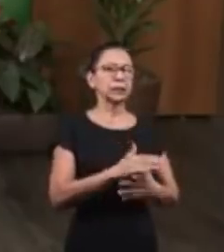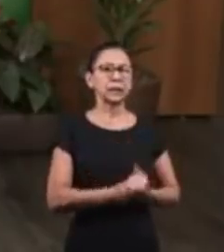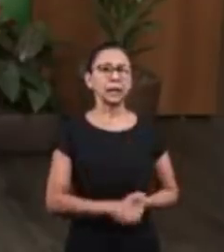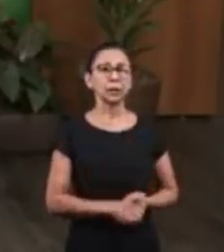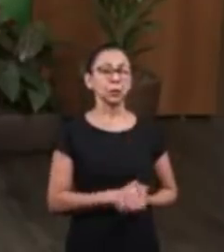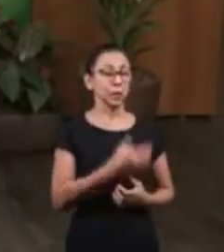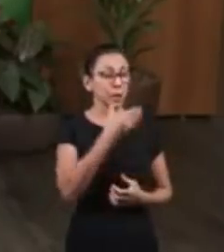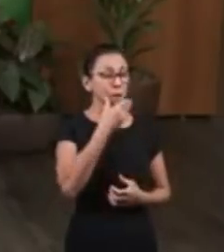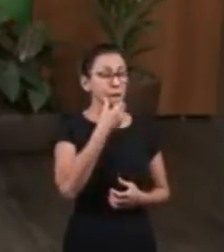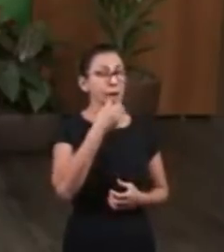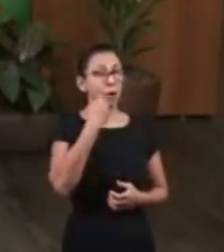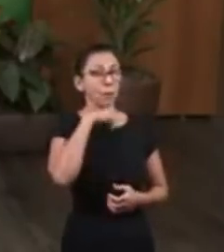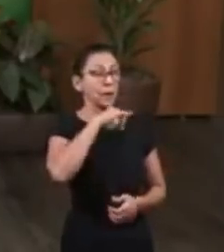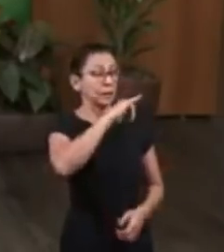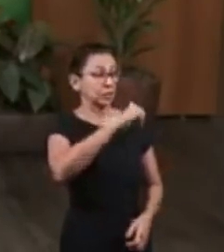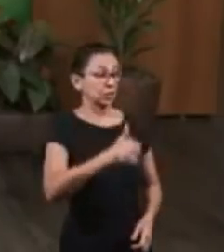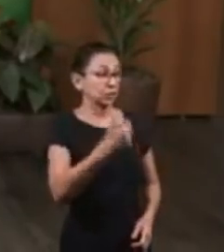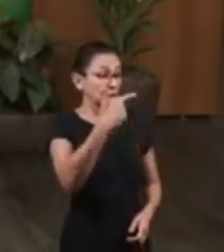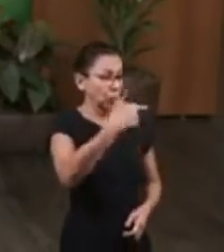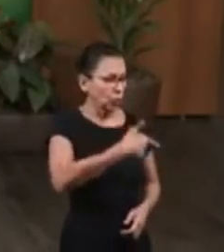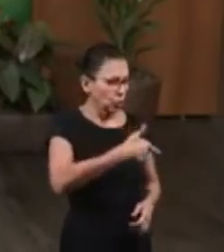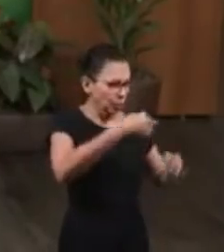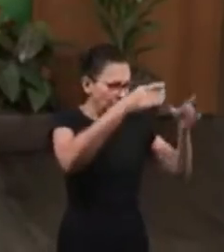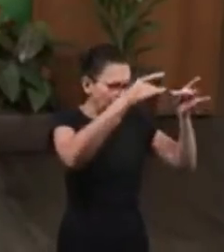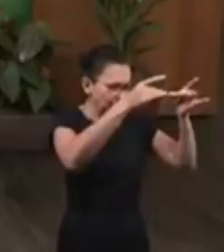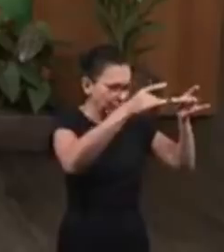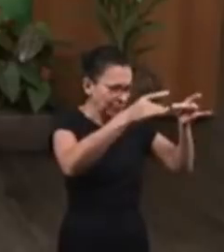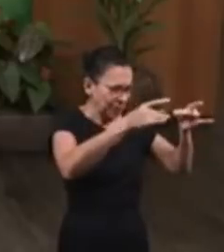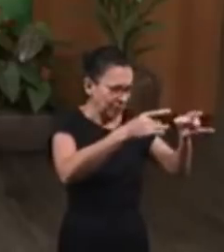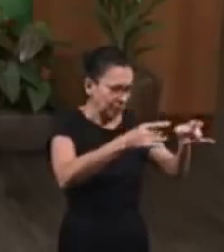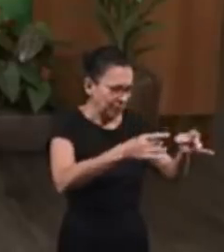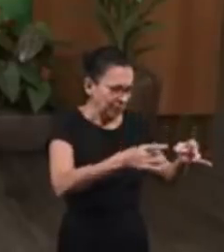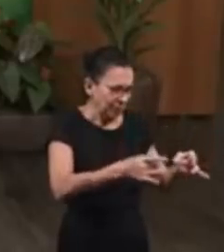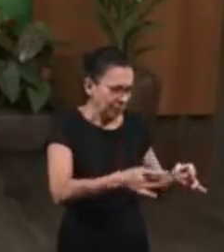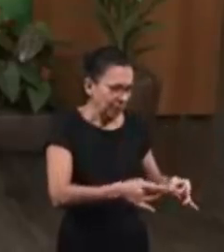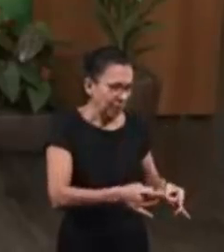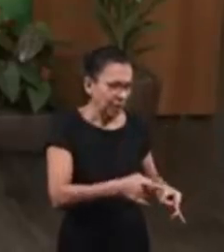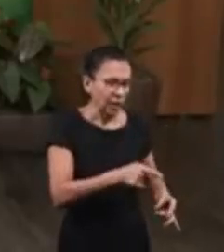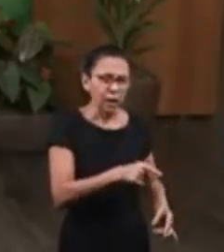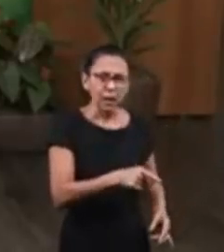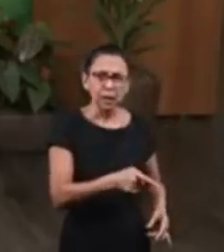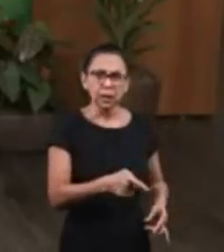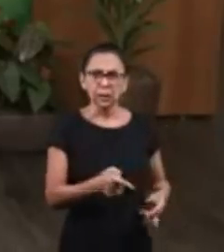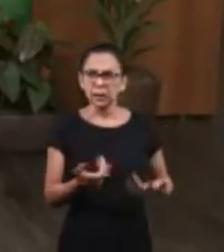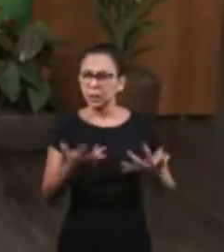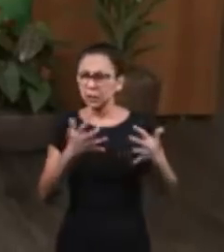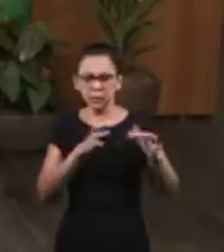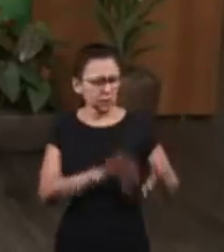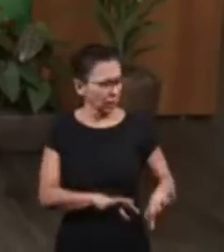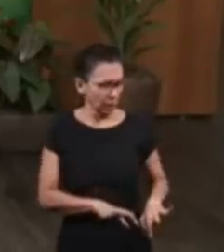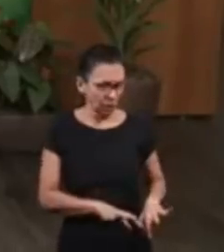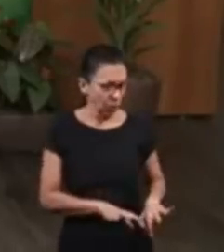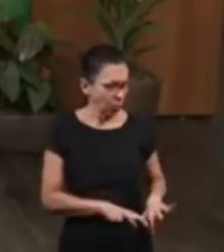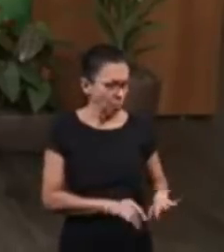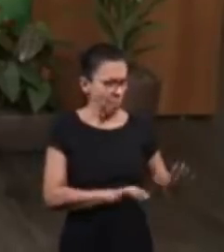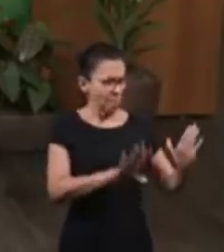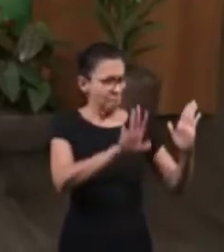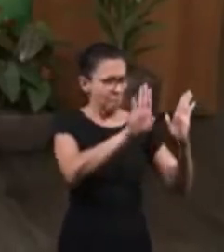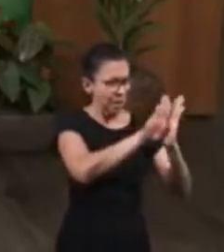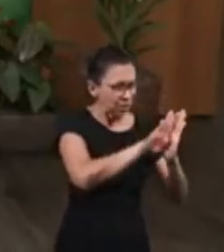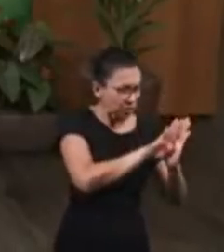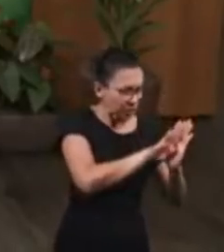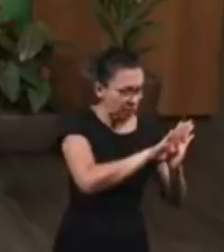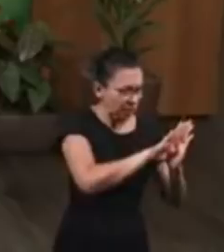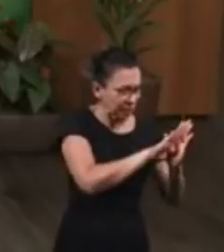arrived in Canaan, Joseph's brothers told everything to their father Jacob, who initially did not allow them to take their